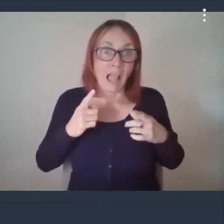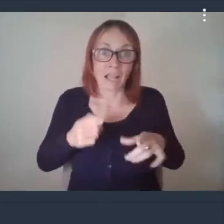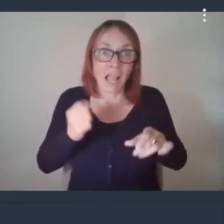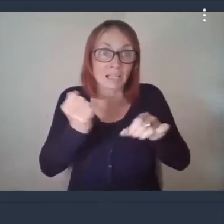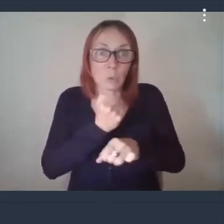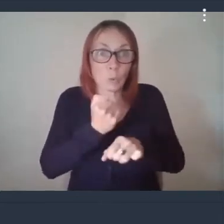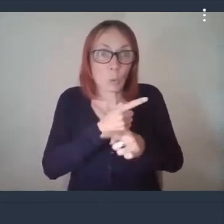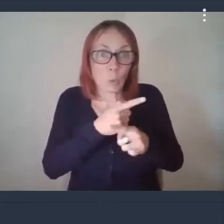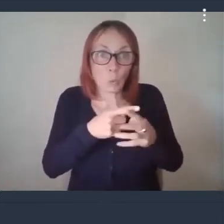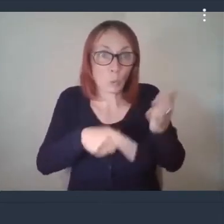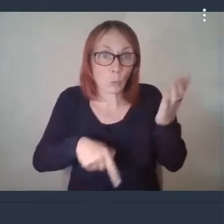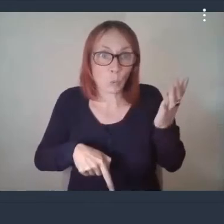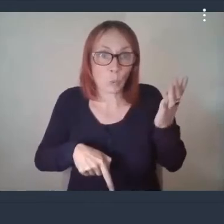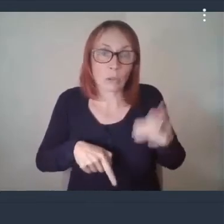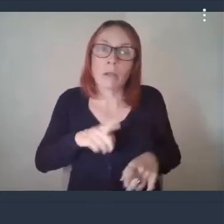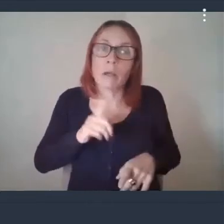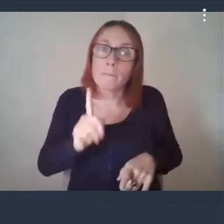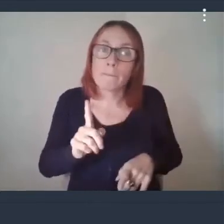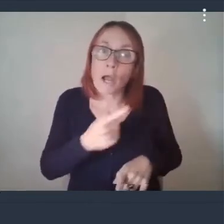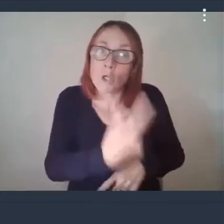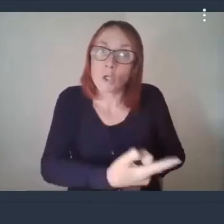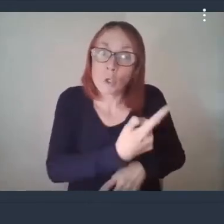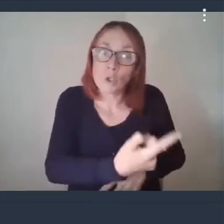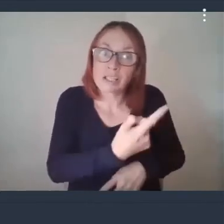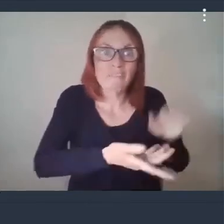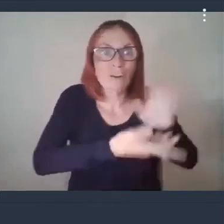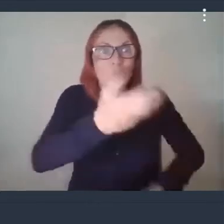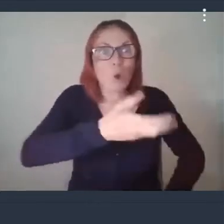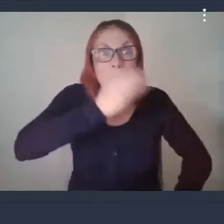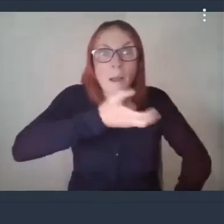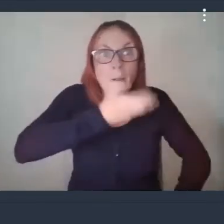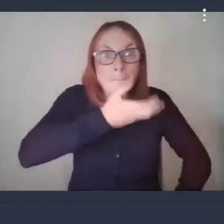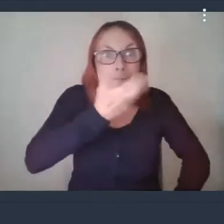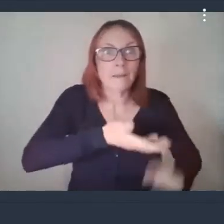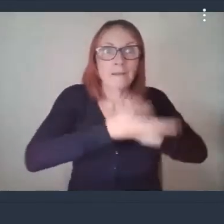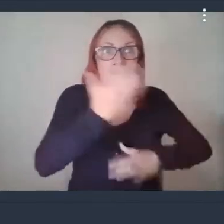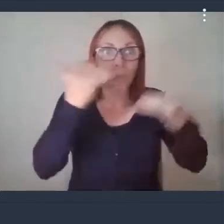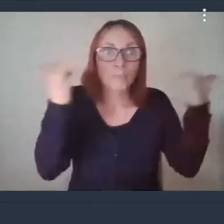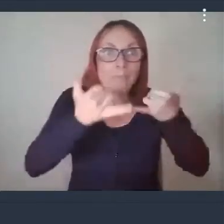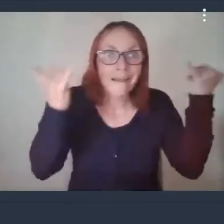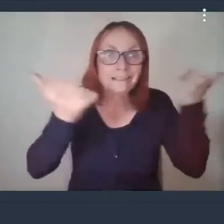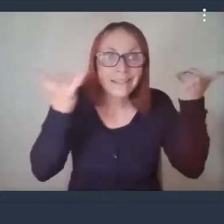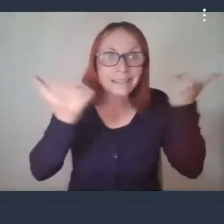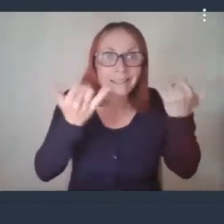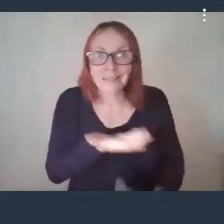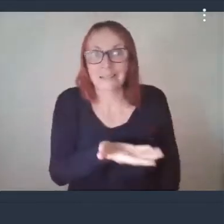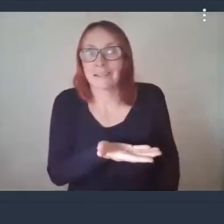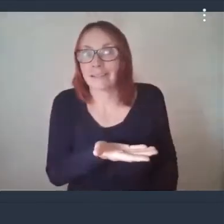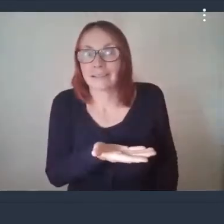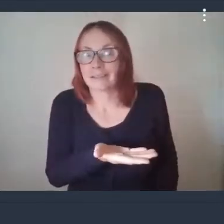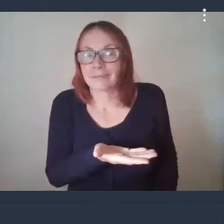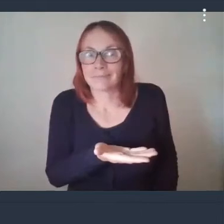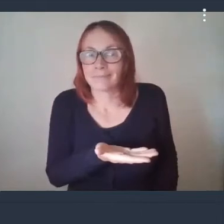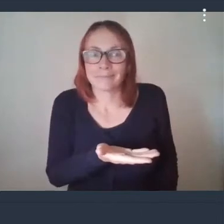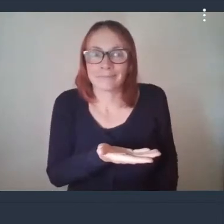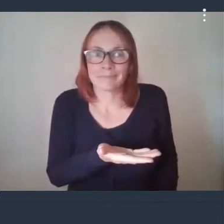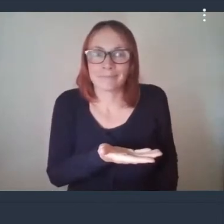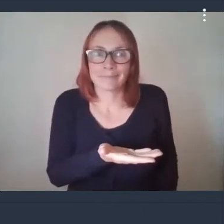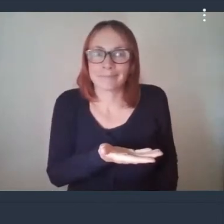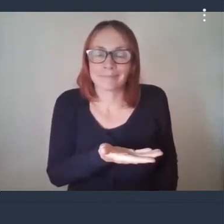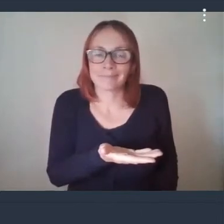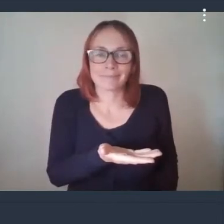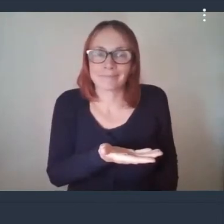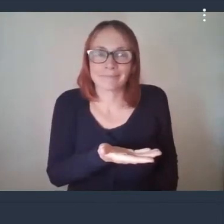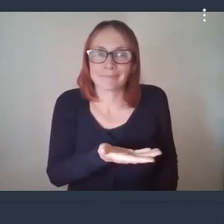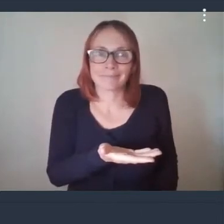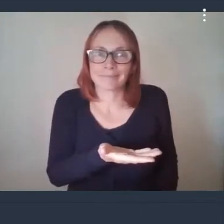out and put yourself at risk socially um in relation to your home environment or your social circle um